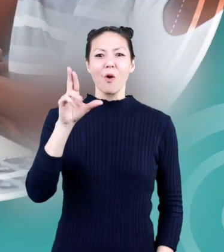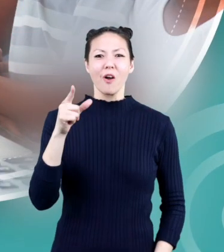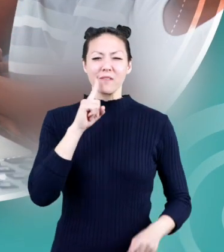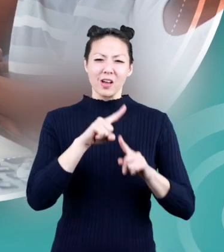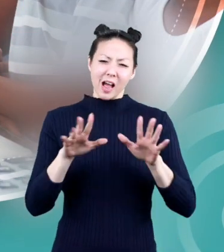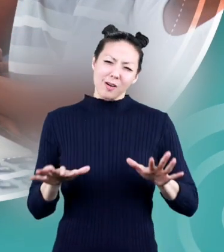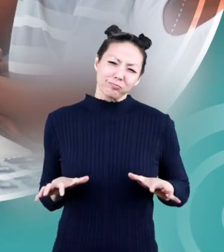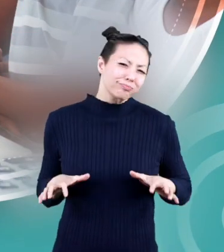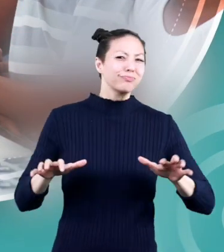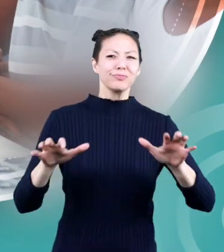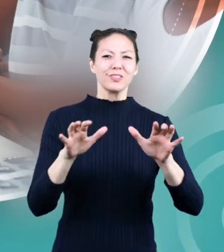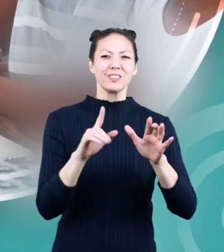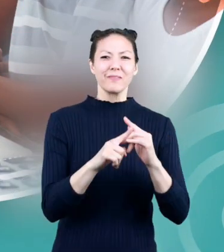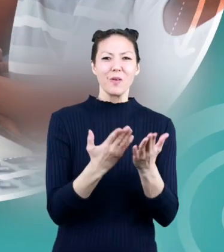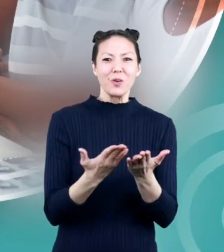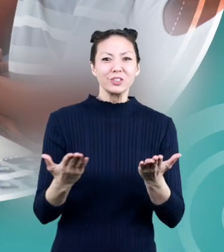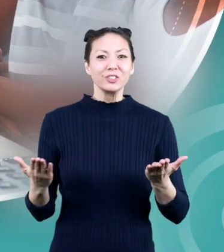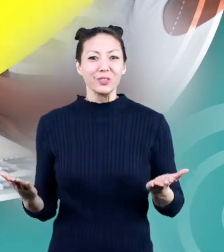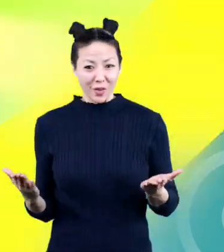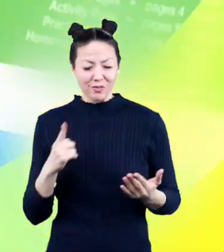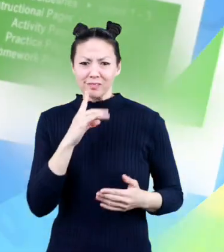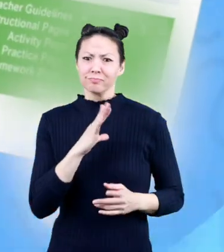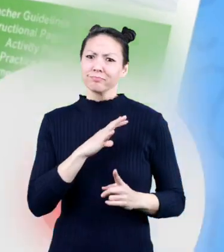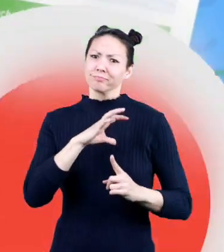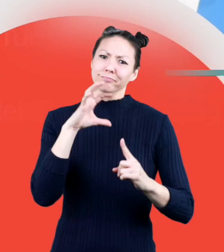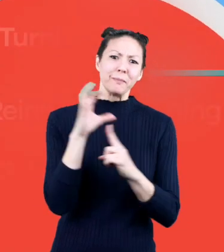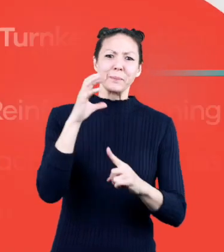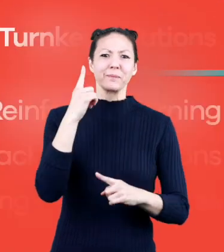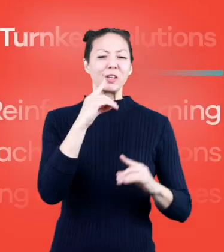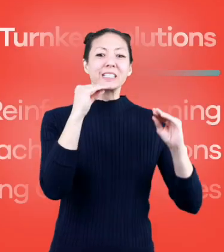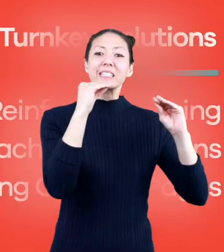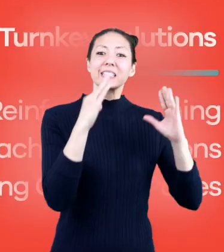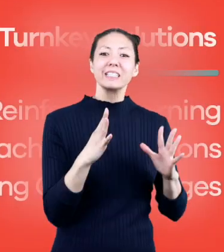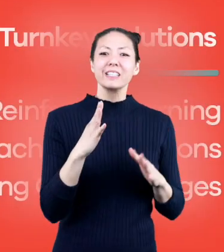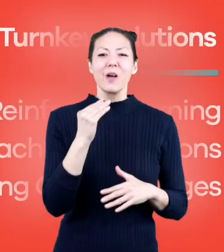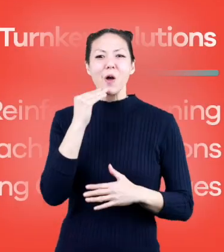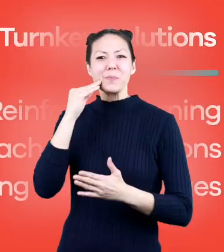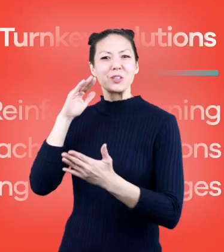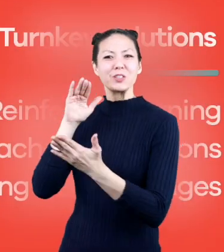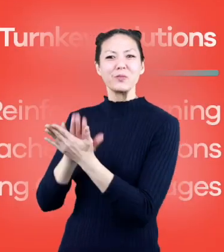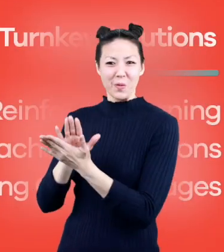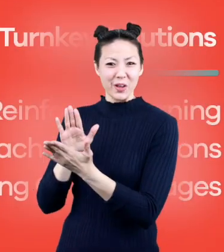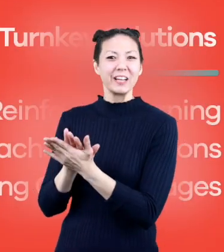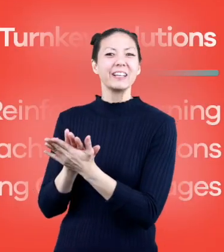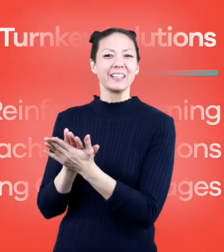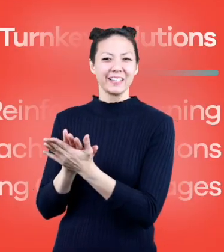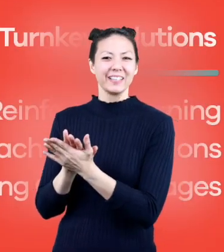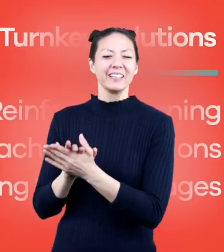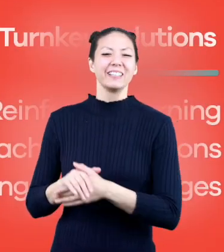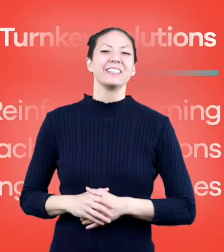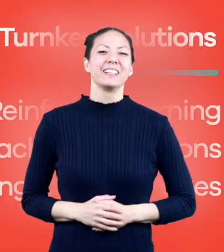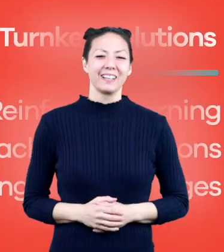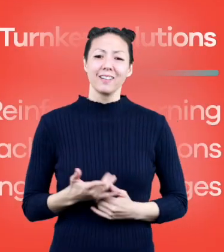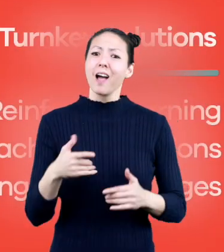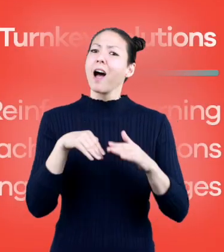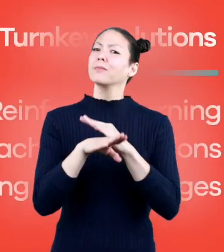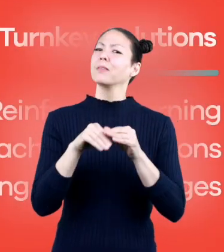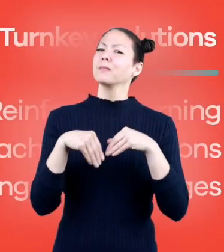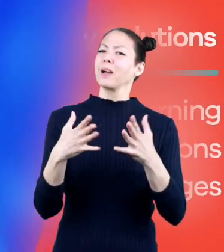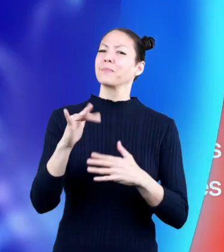for thousands of free resources and turnkey solutions for teachers and homeschoolers